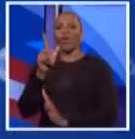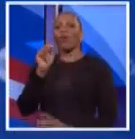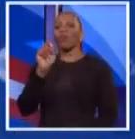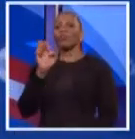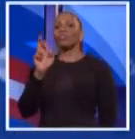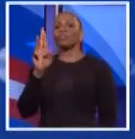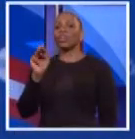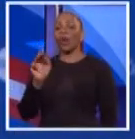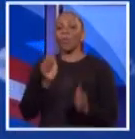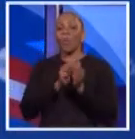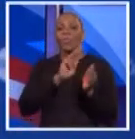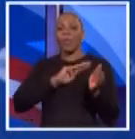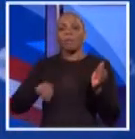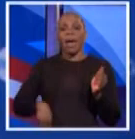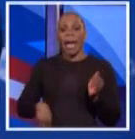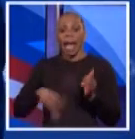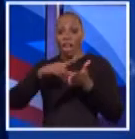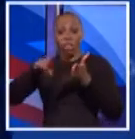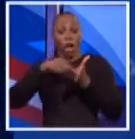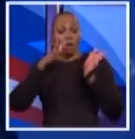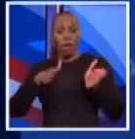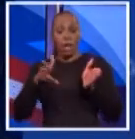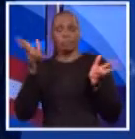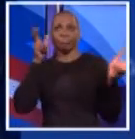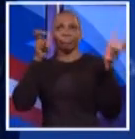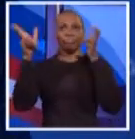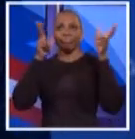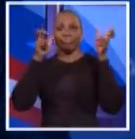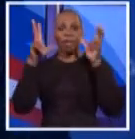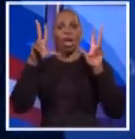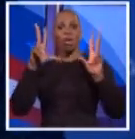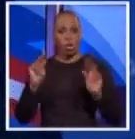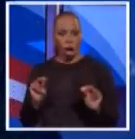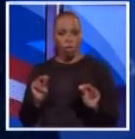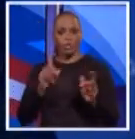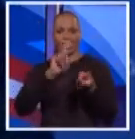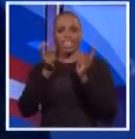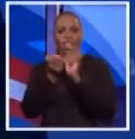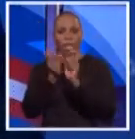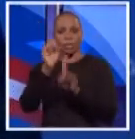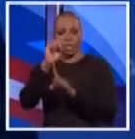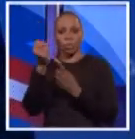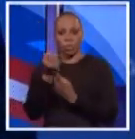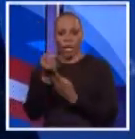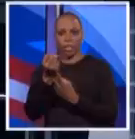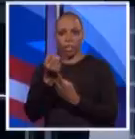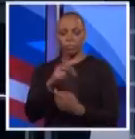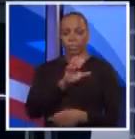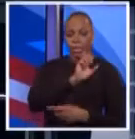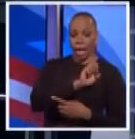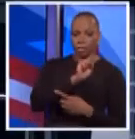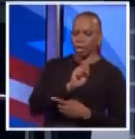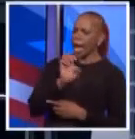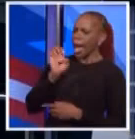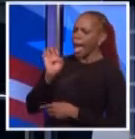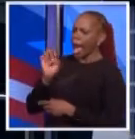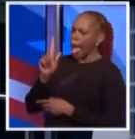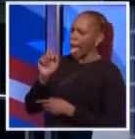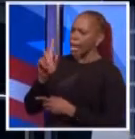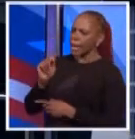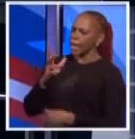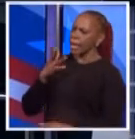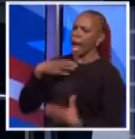who did not listen to the critics who said we needed to change course. The third term here is the problem. And, Elliot, I wish you would have joined us in that